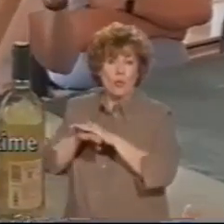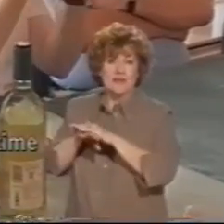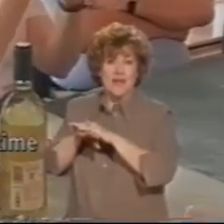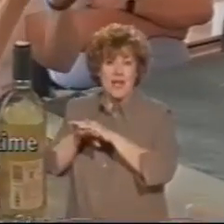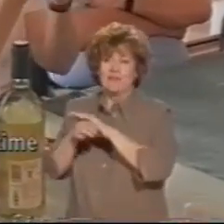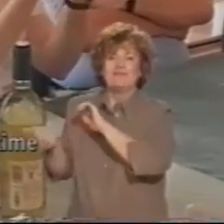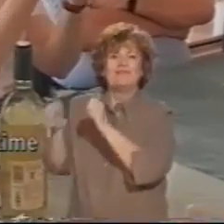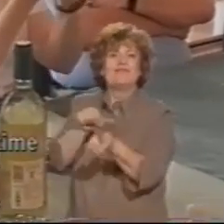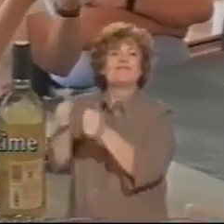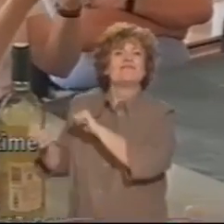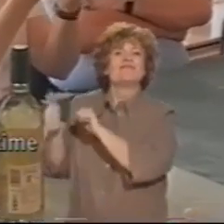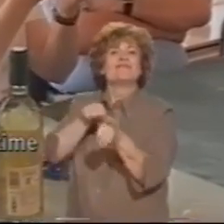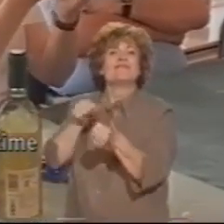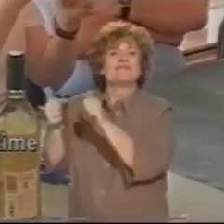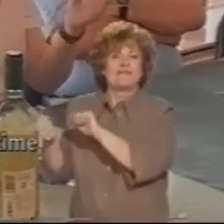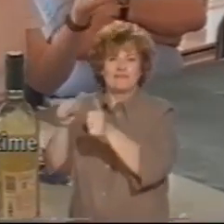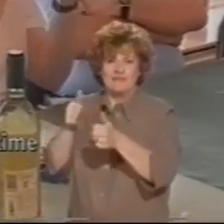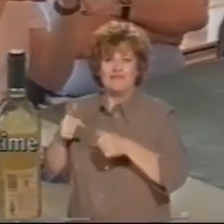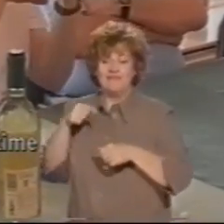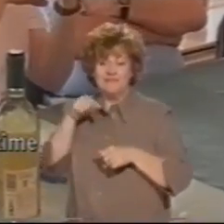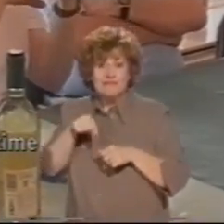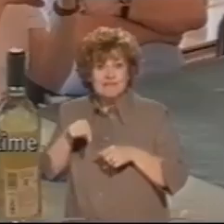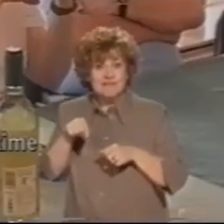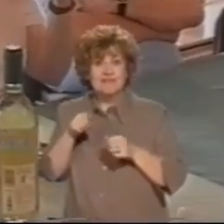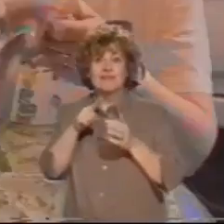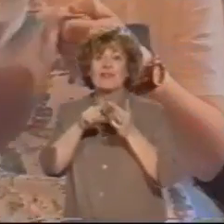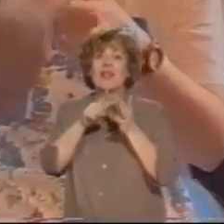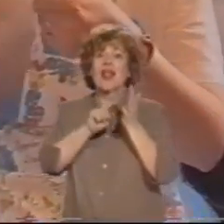-time on a rota basis.